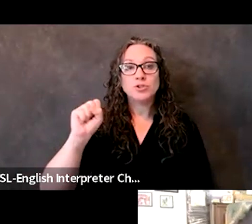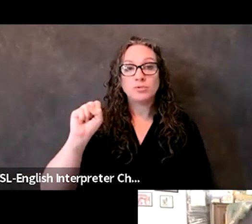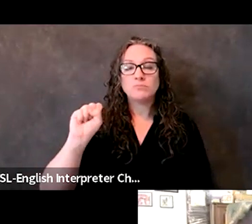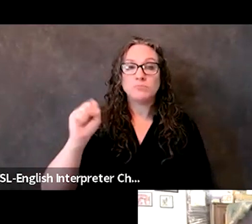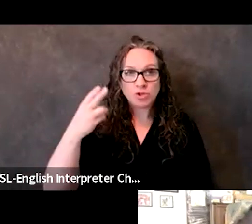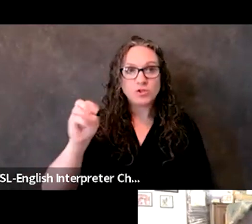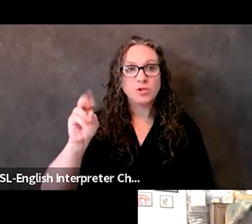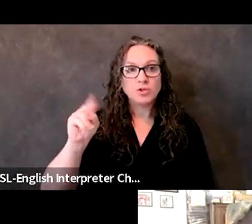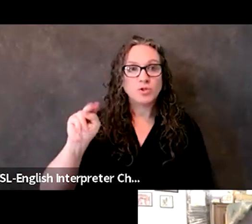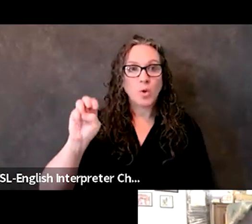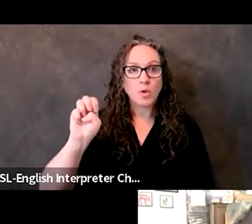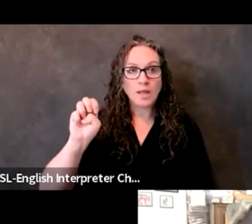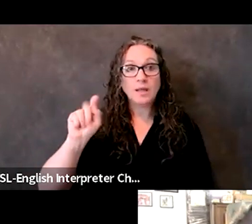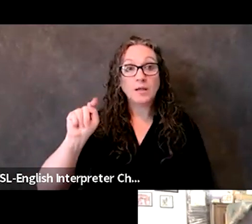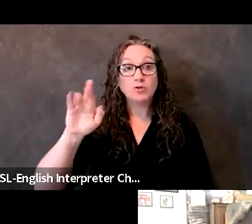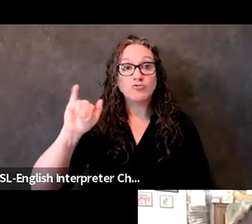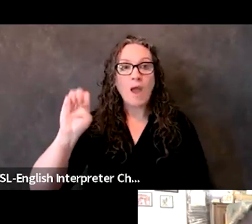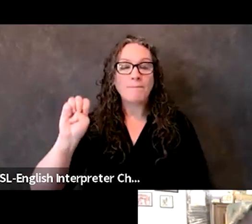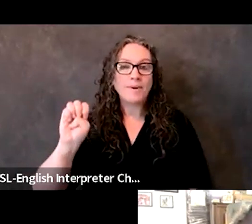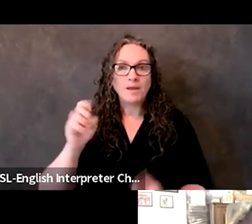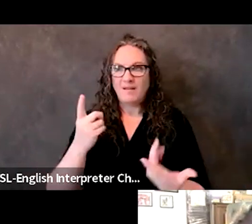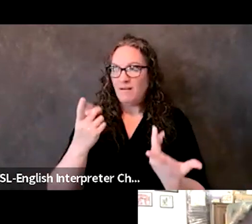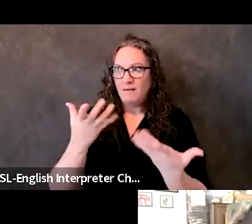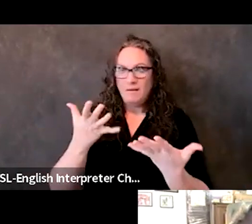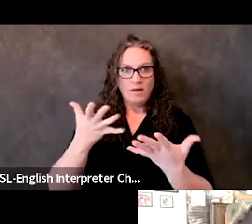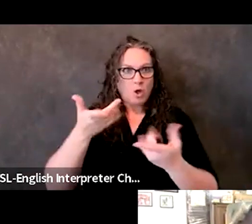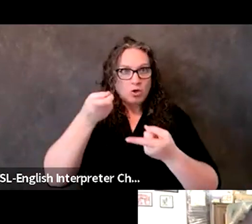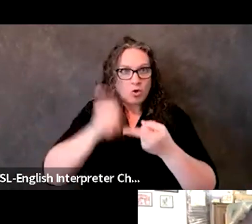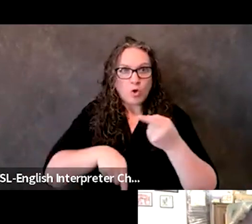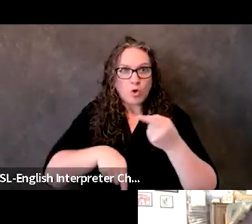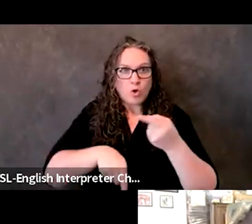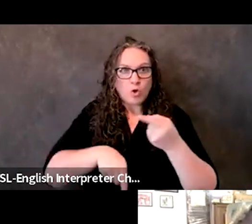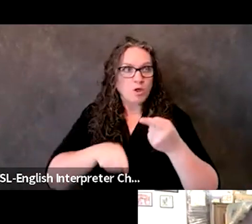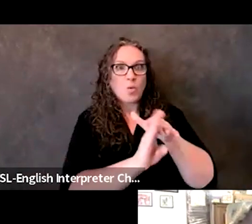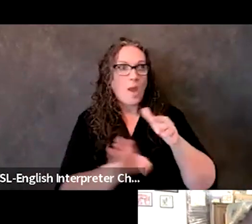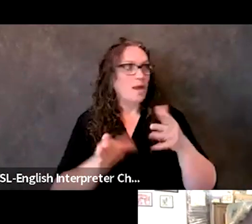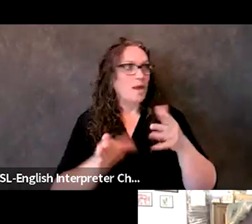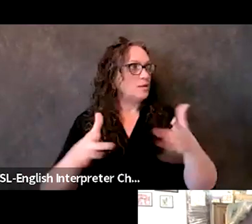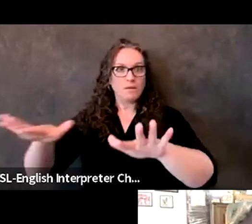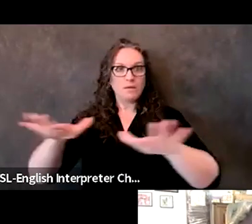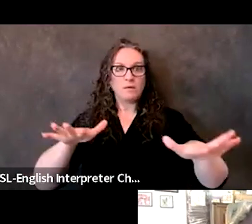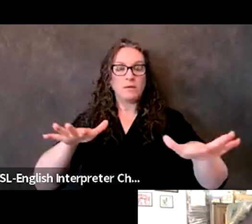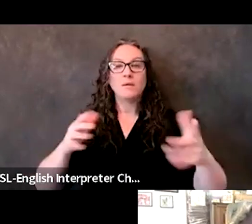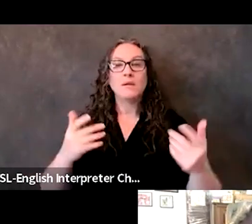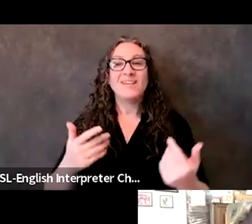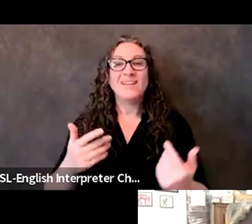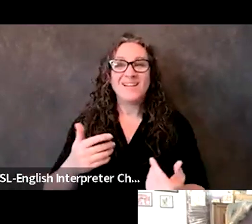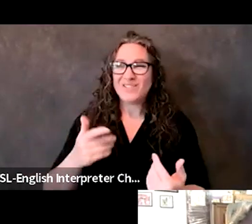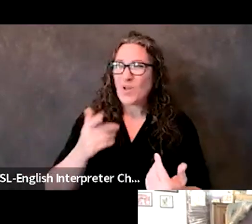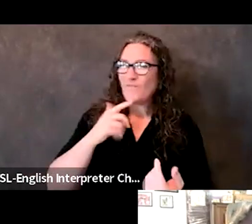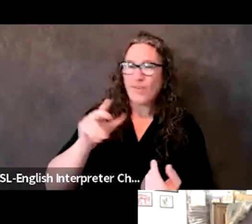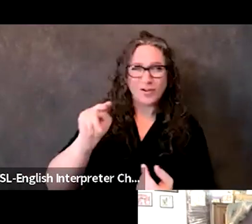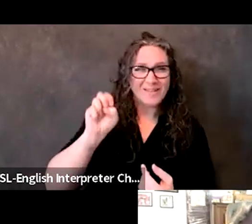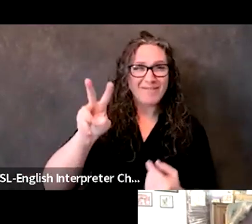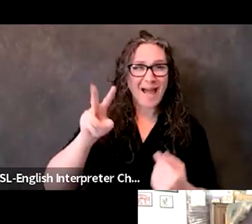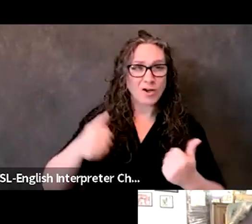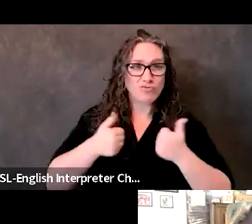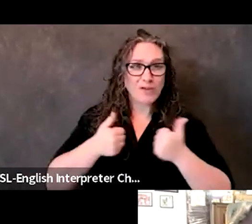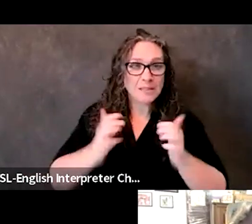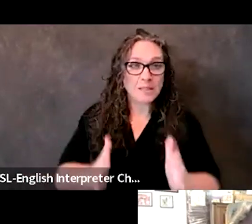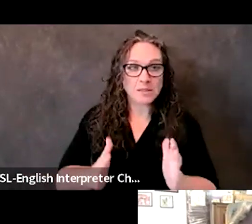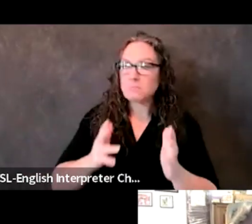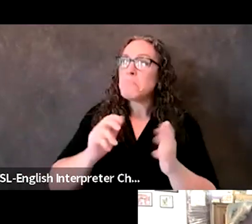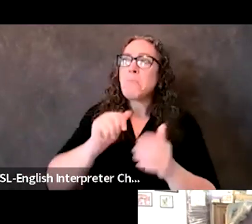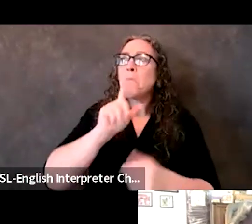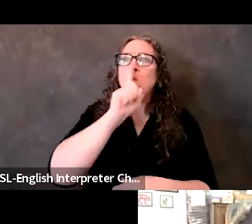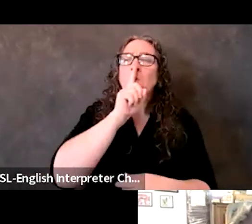and supply routes in and out of their community. So for Nevadans, it's not a question of, you know, if